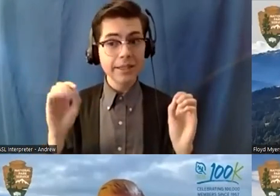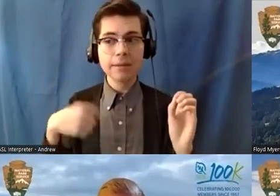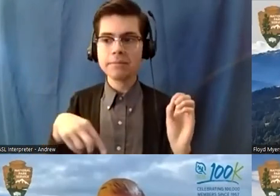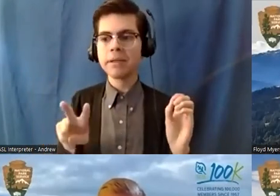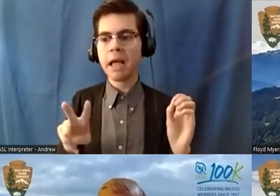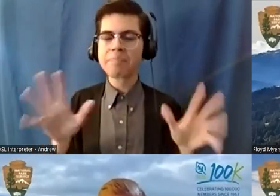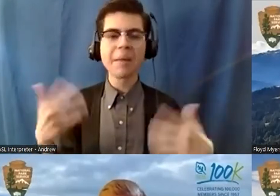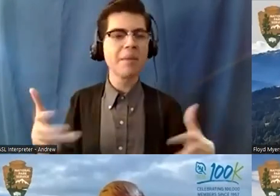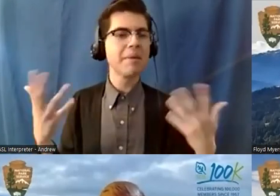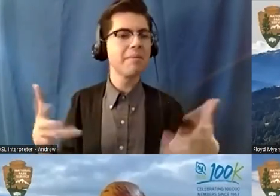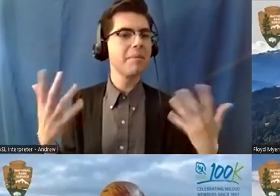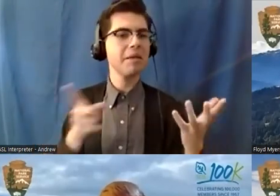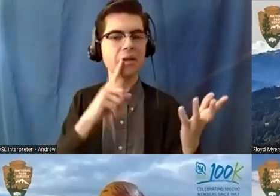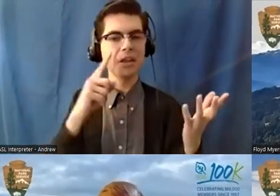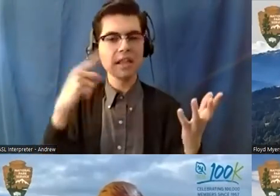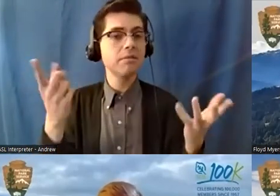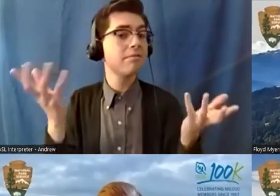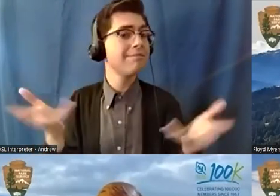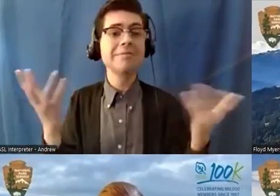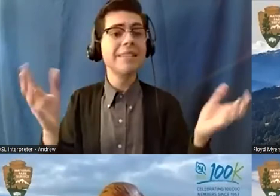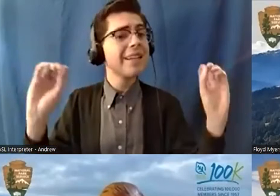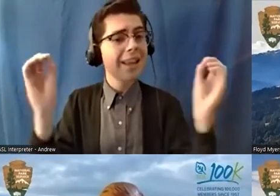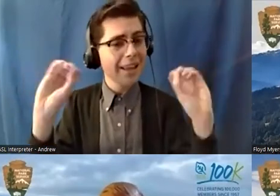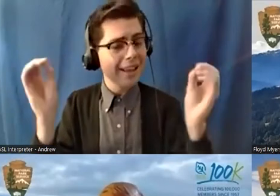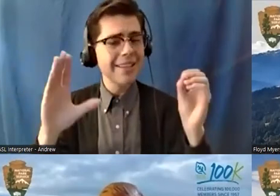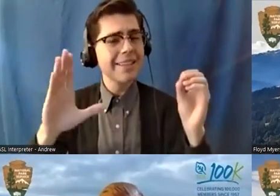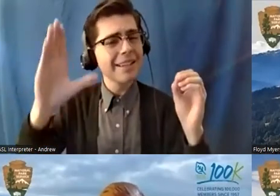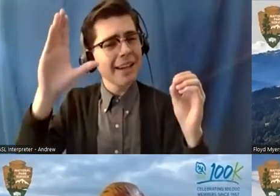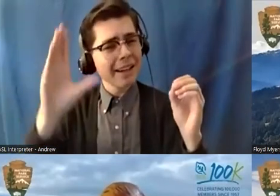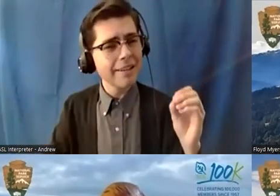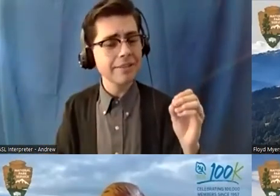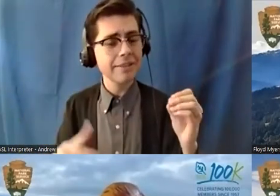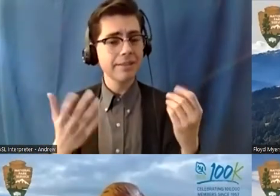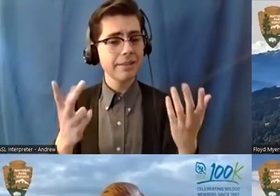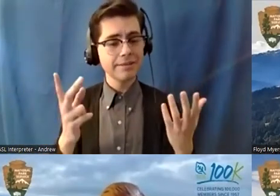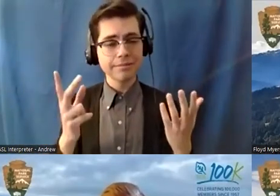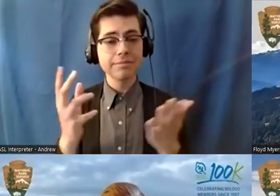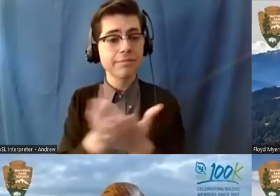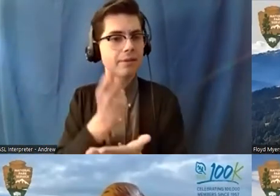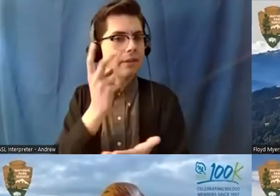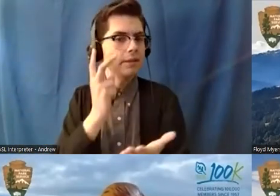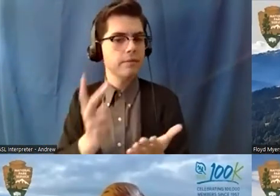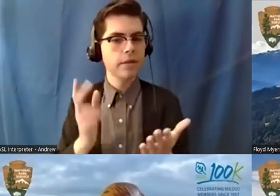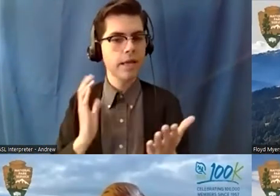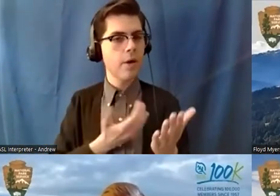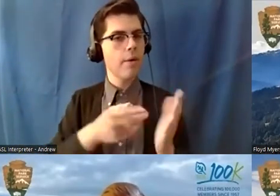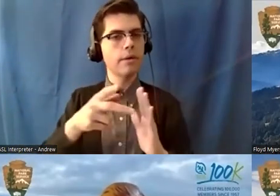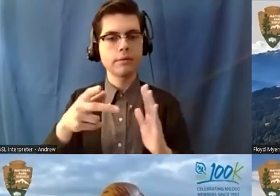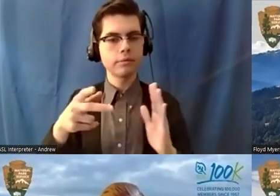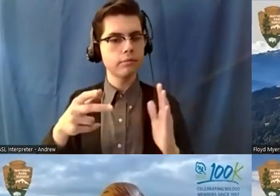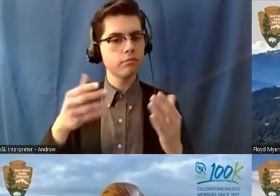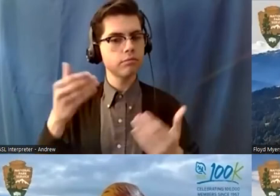this ritualized emergence from the water coming out digging a hole covering the eggs and tamping back and forth